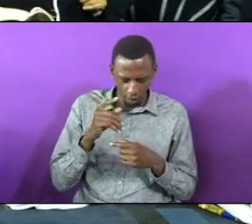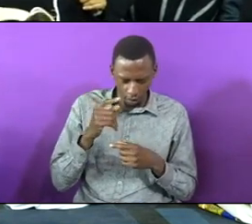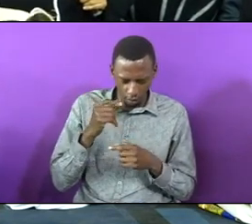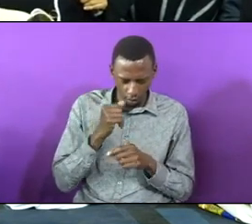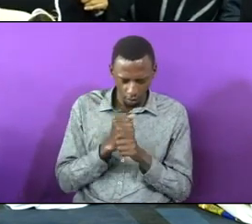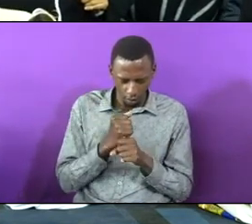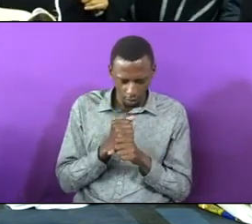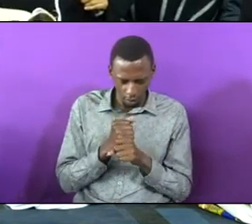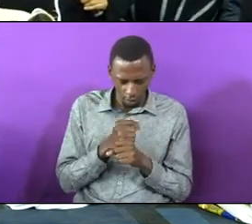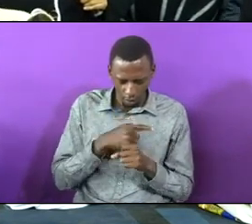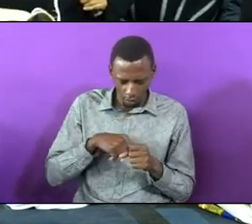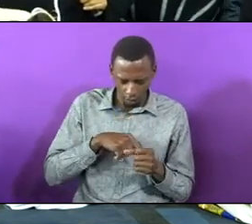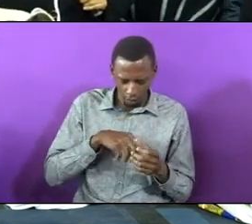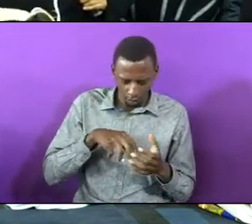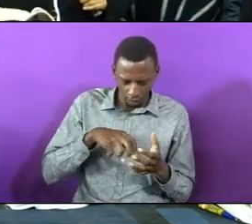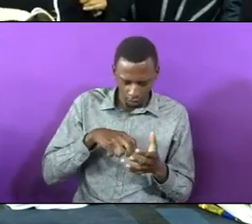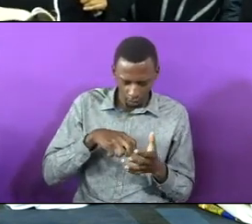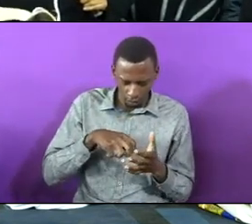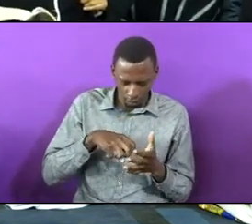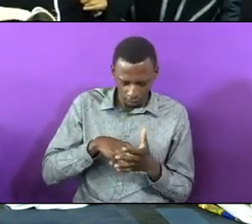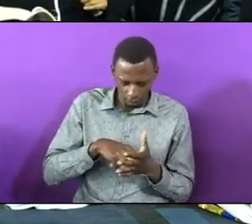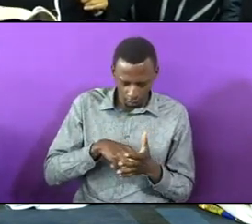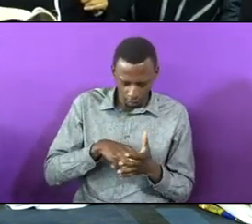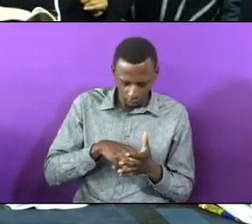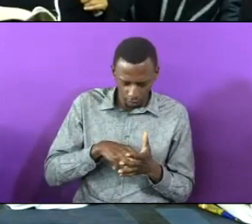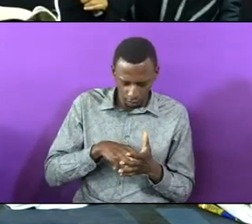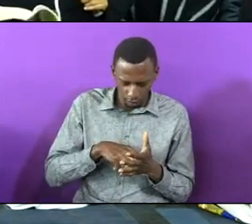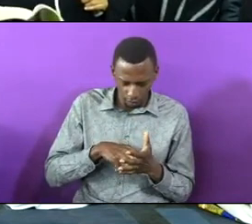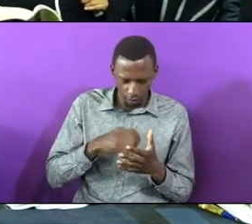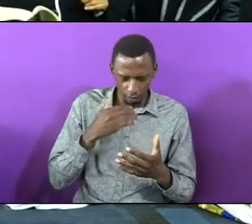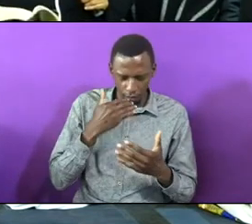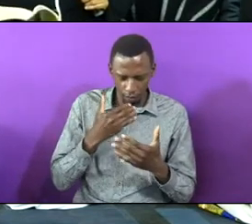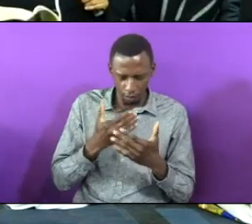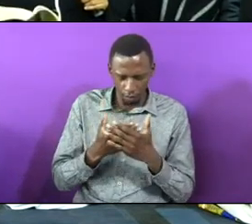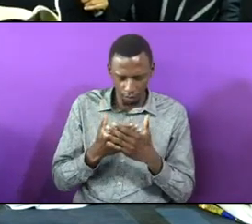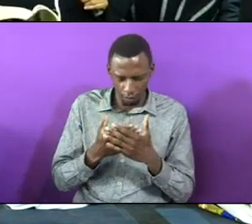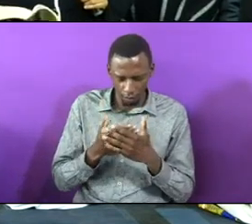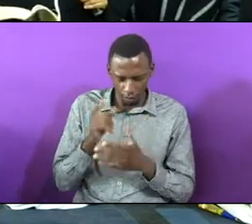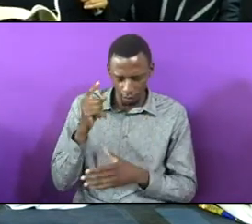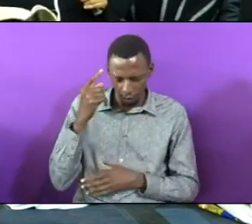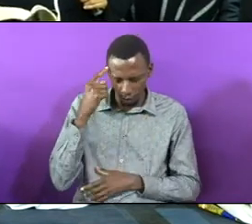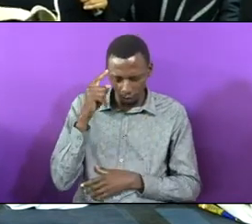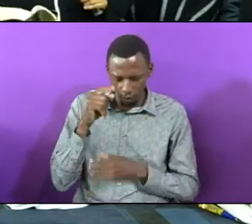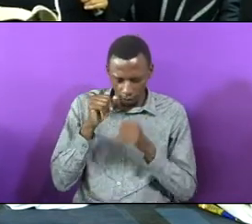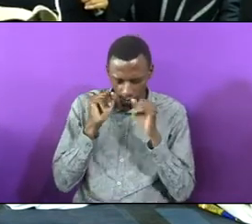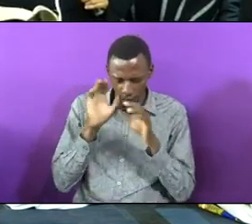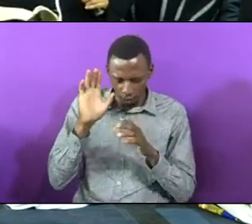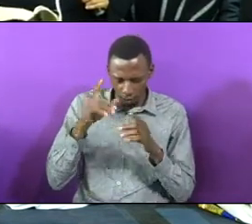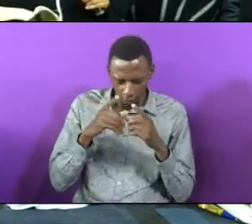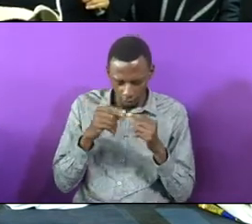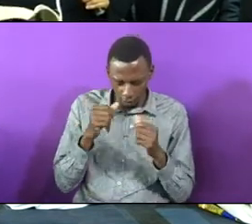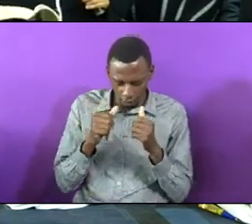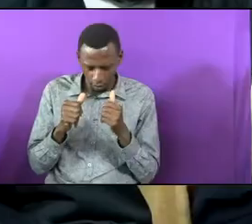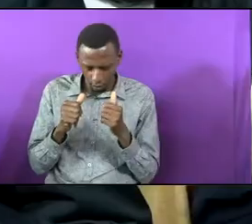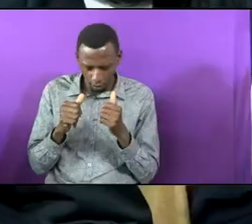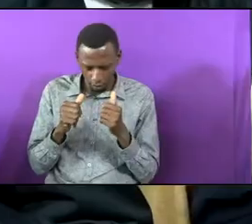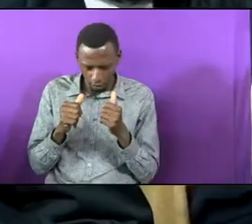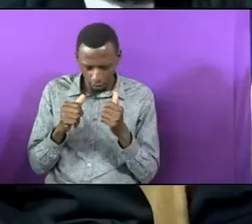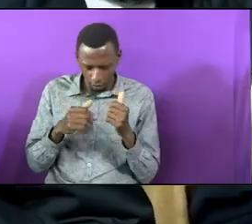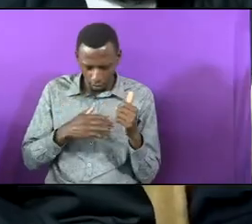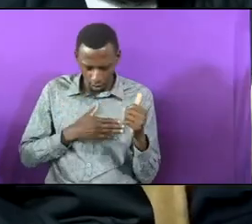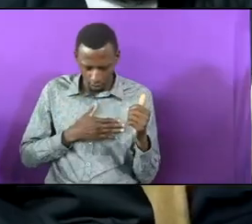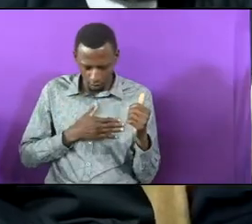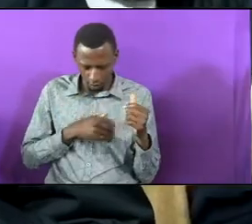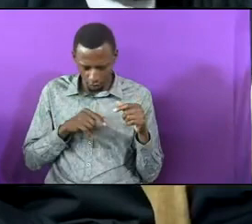We kneel on our knees, Lord, in gratitude for the blessing of your word that has been our portion today.